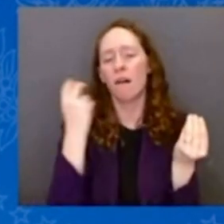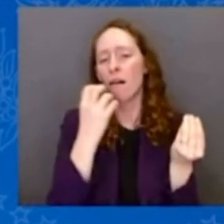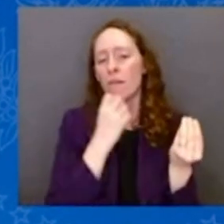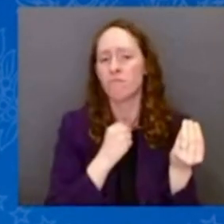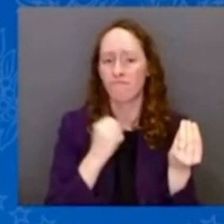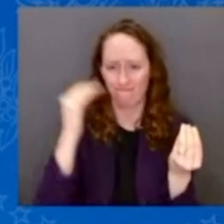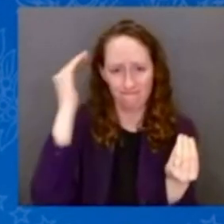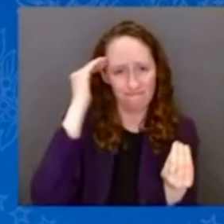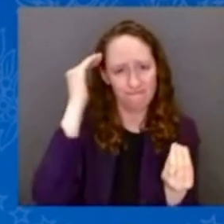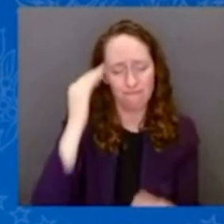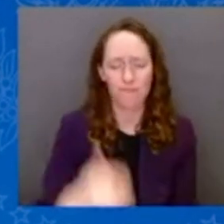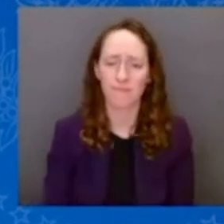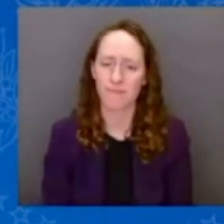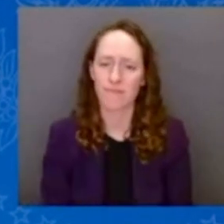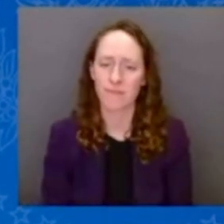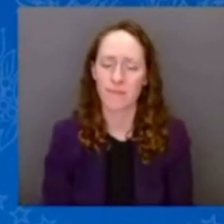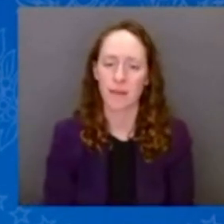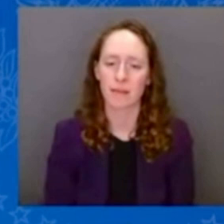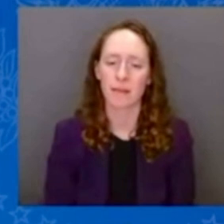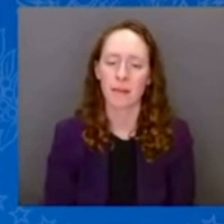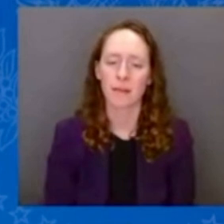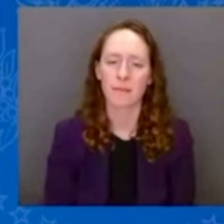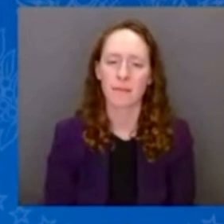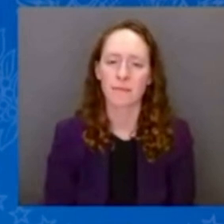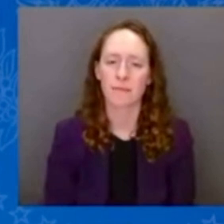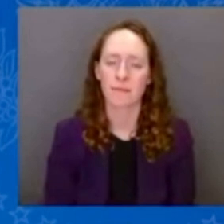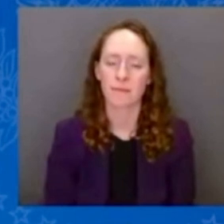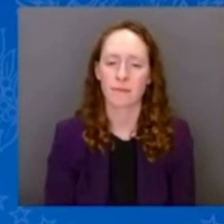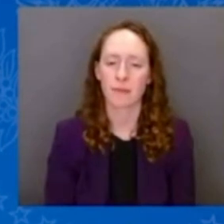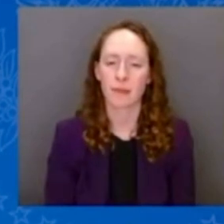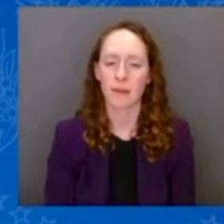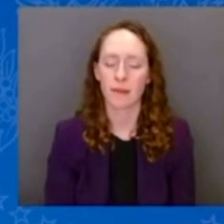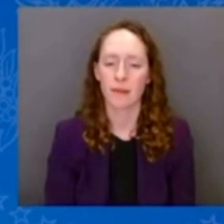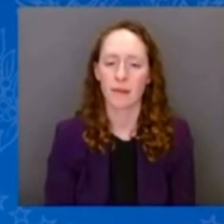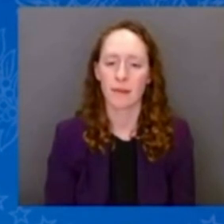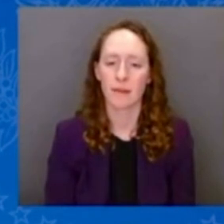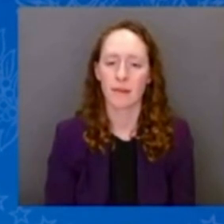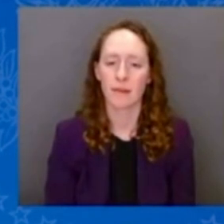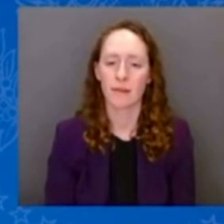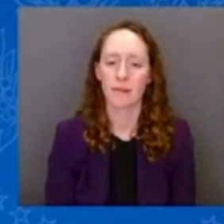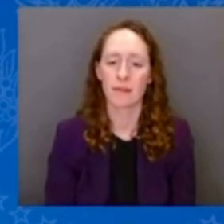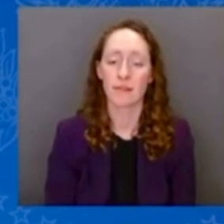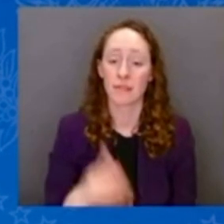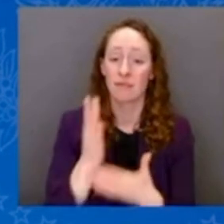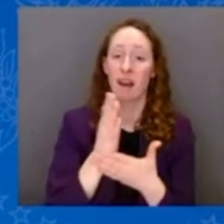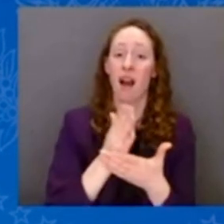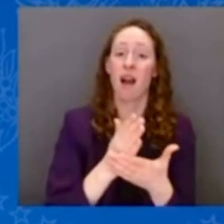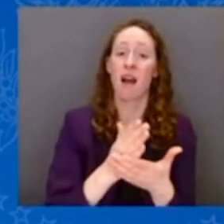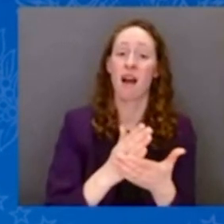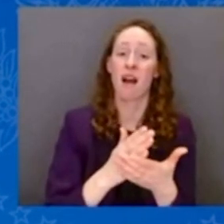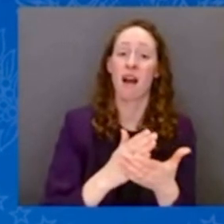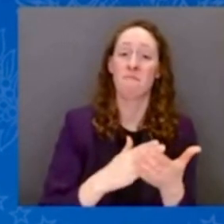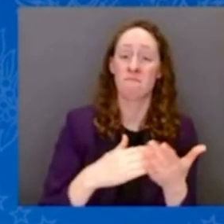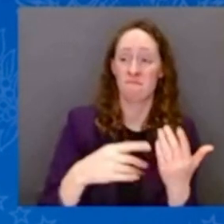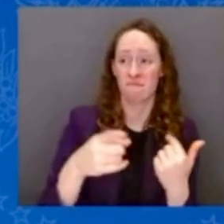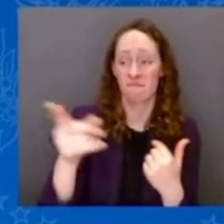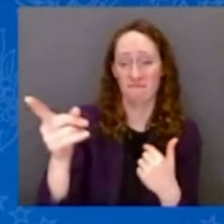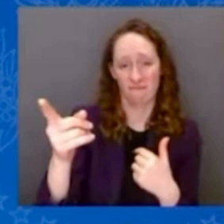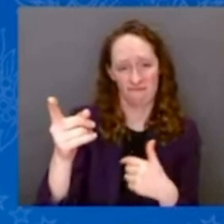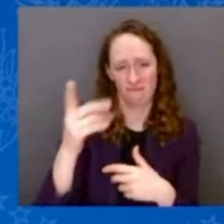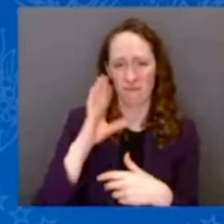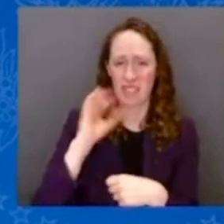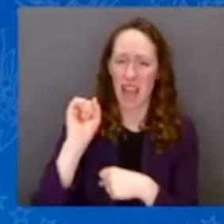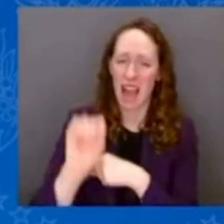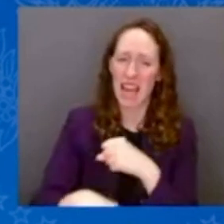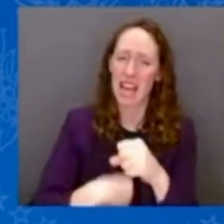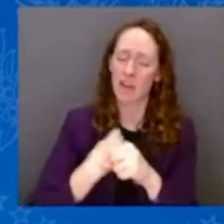is going to take years to recover and rebuild. But we're starting now. When I spoke to the governor, he said what